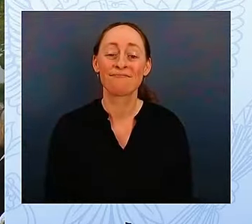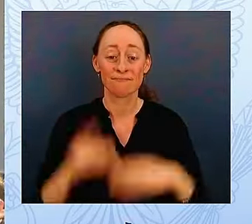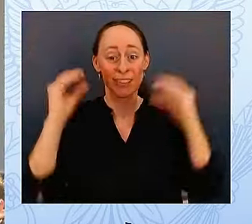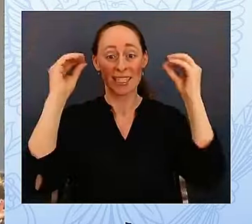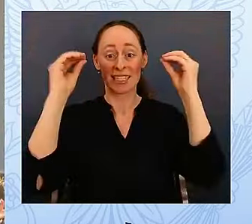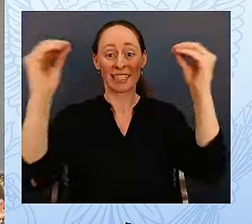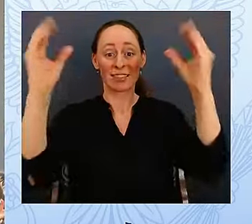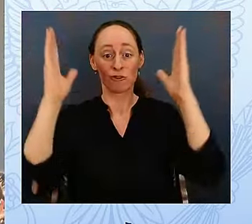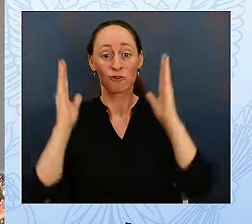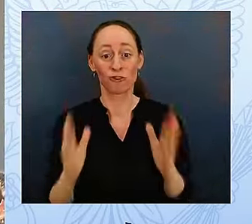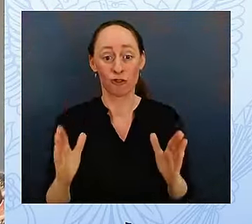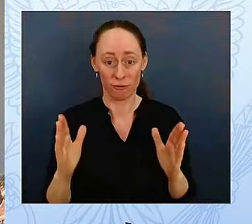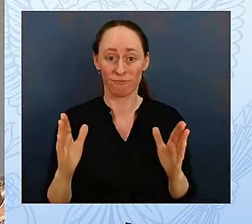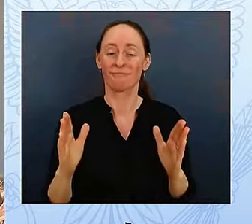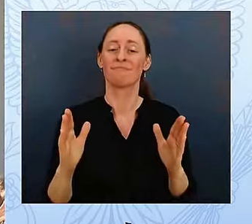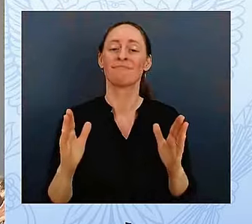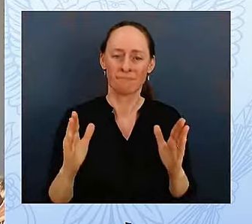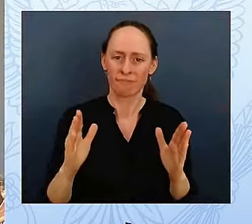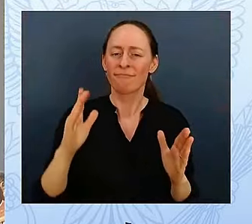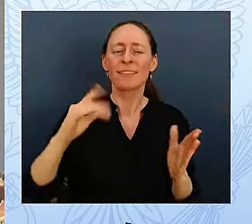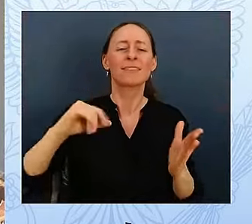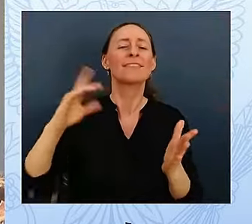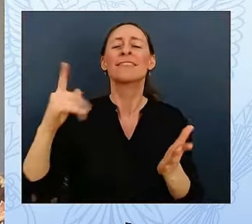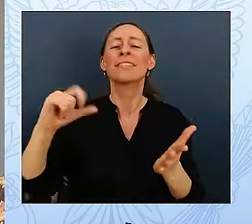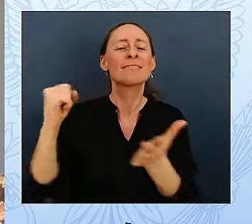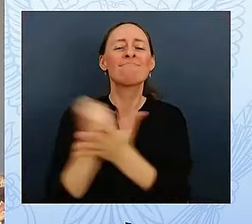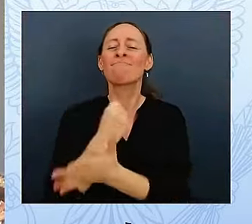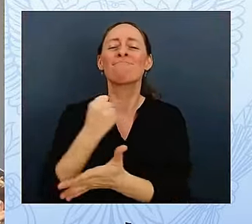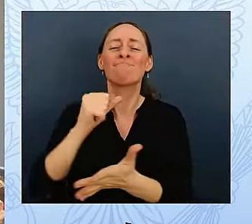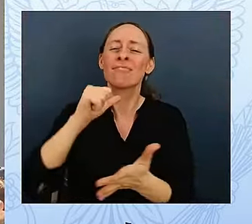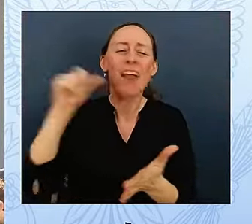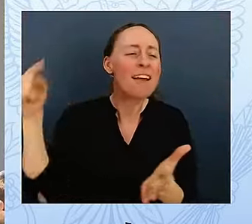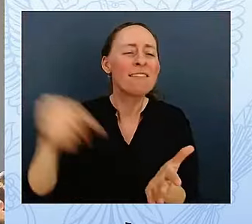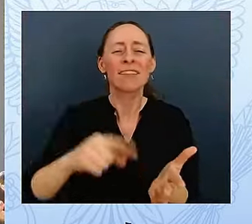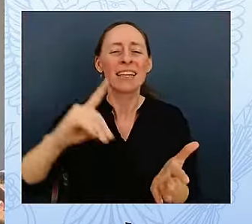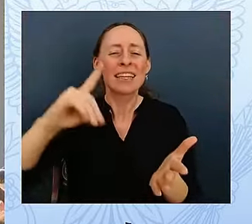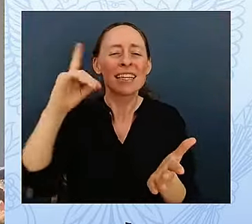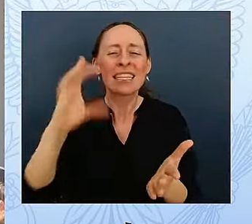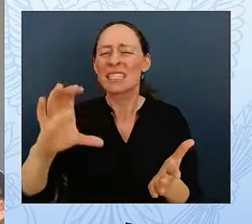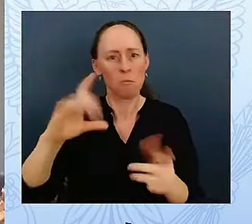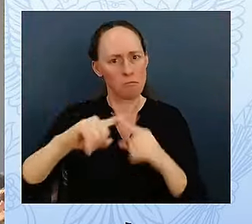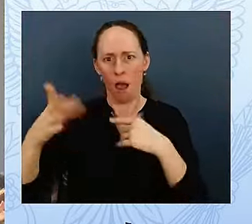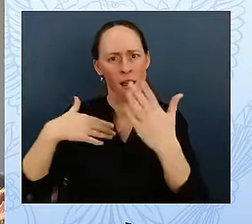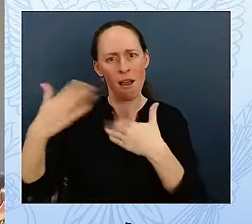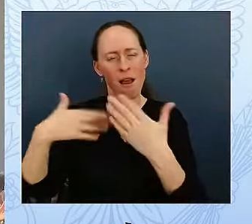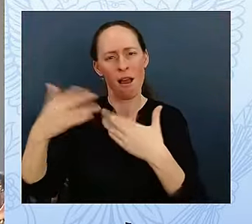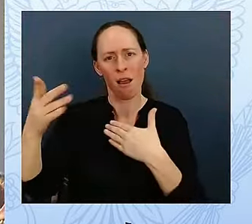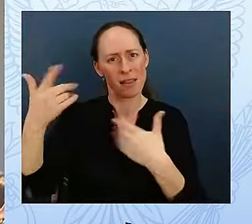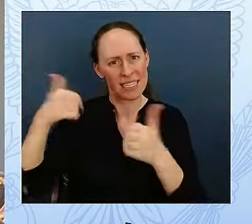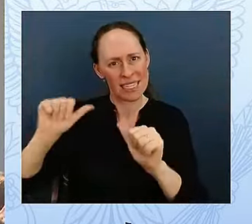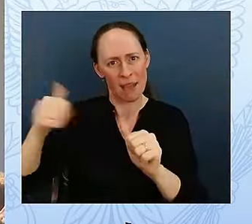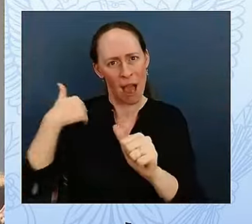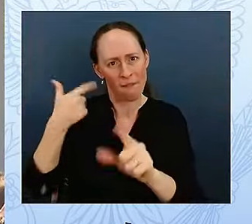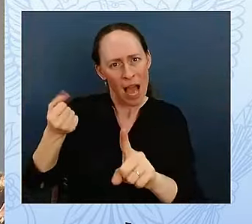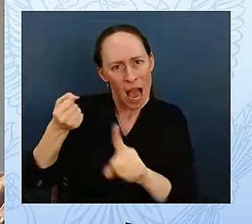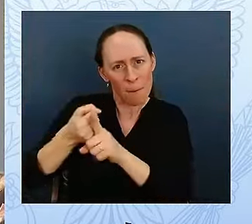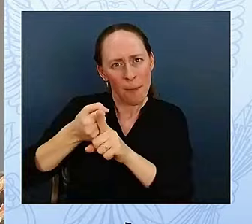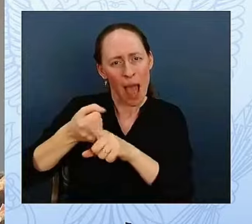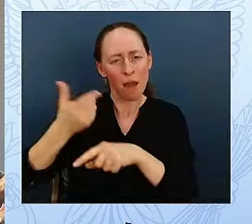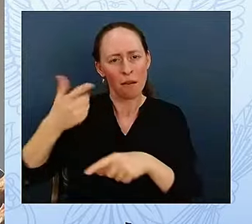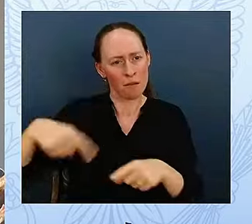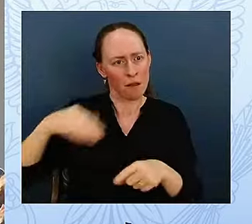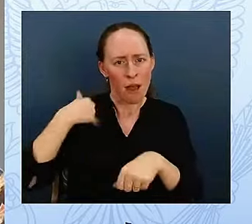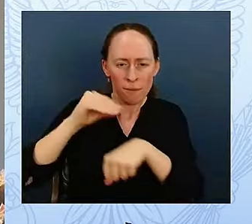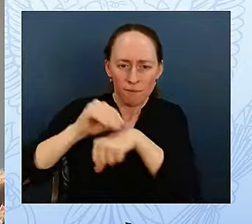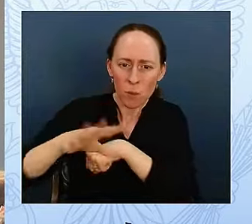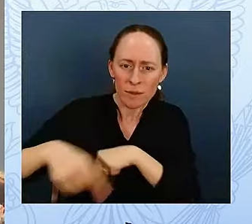but change us for the better, all the same. So anytime we begin to slip into